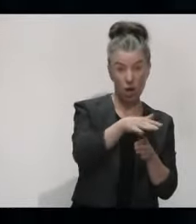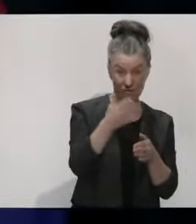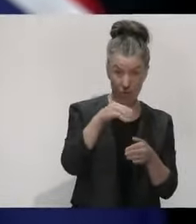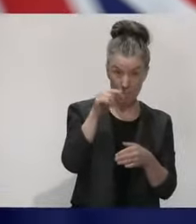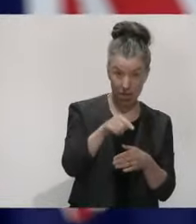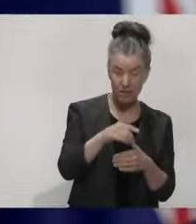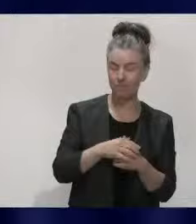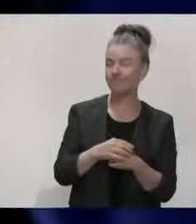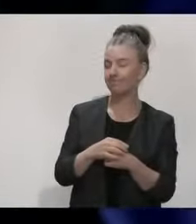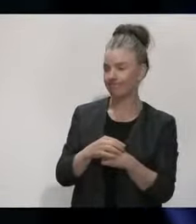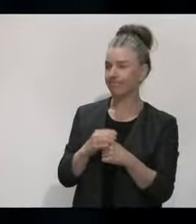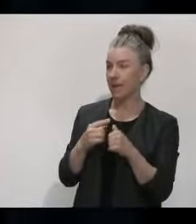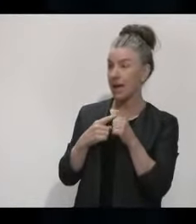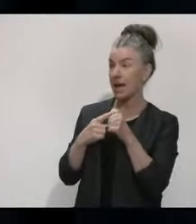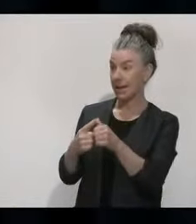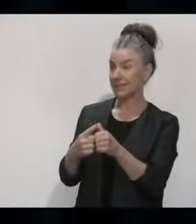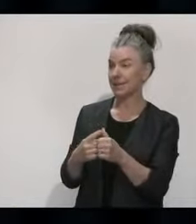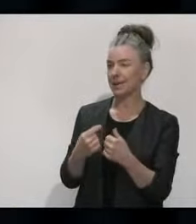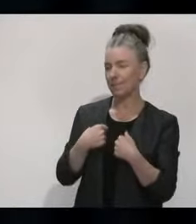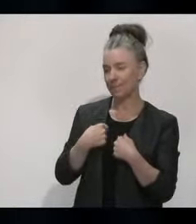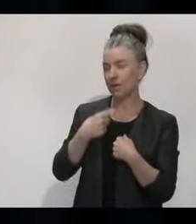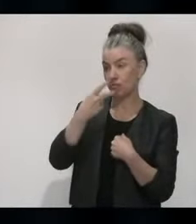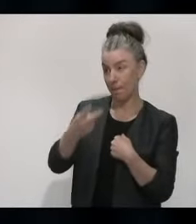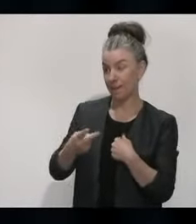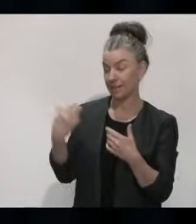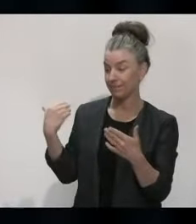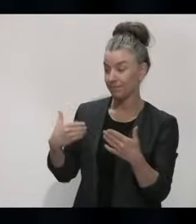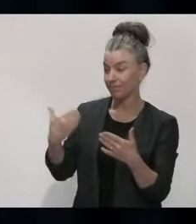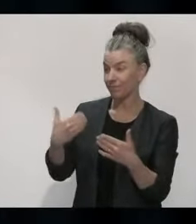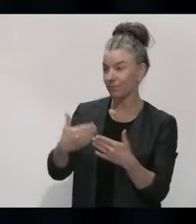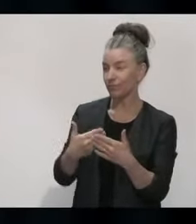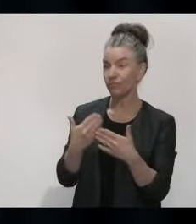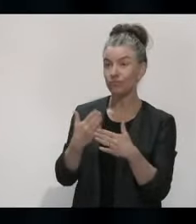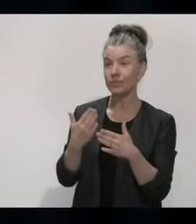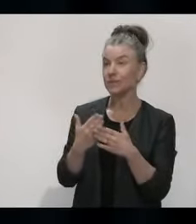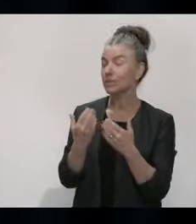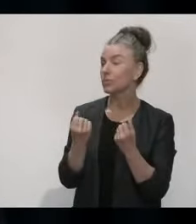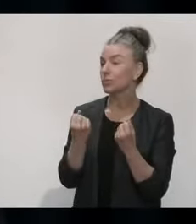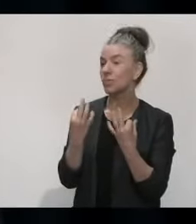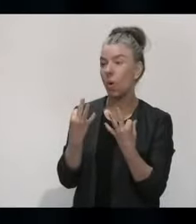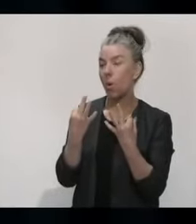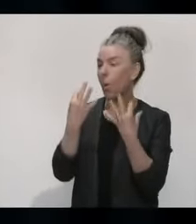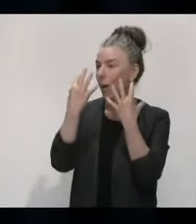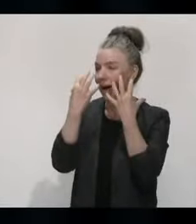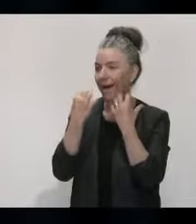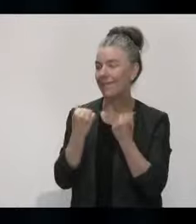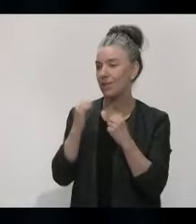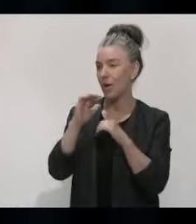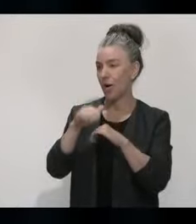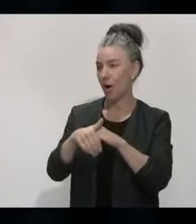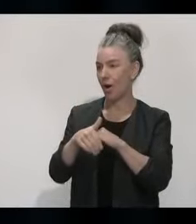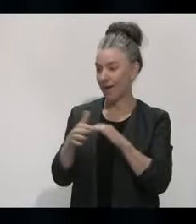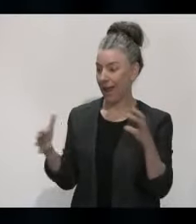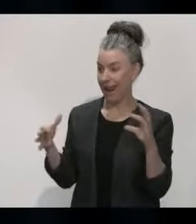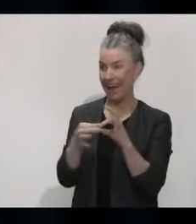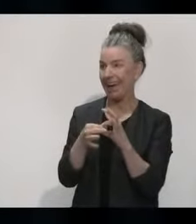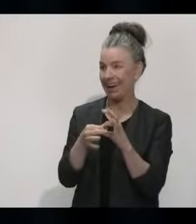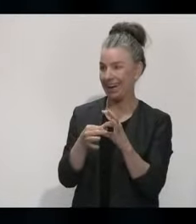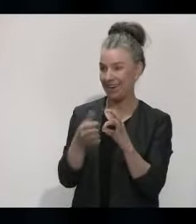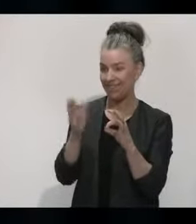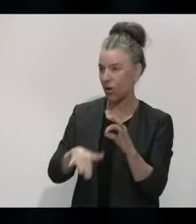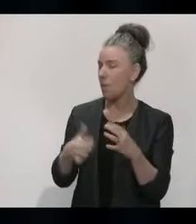many, many times standing here, there really isn't any evidence to establish a clear link anywhere.